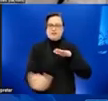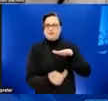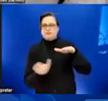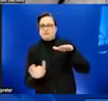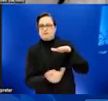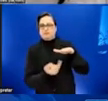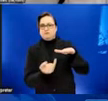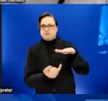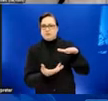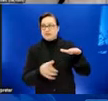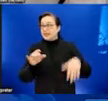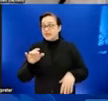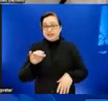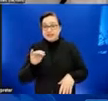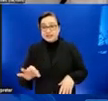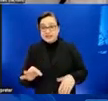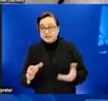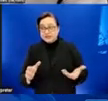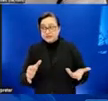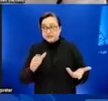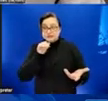nonsexual means. Next, please.